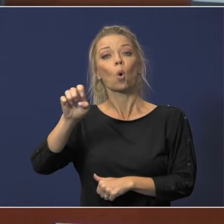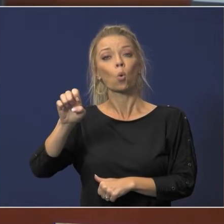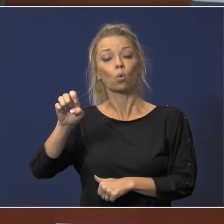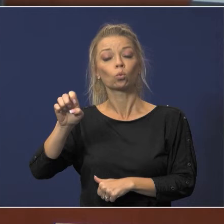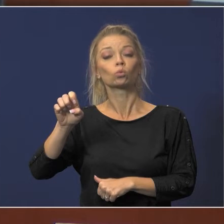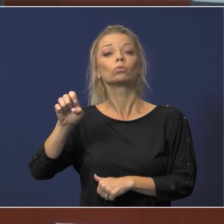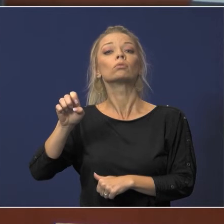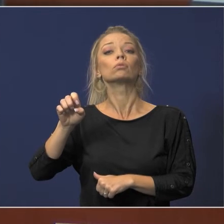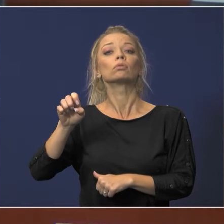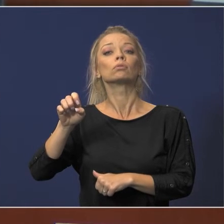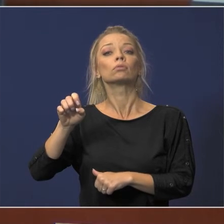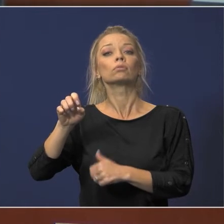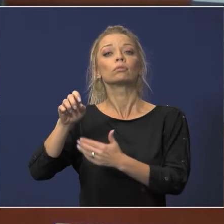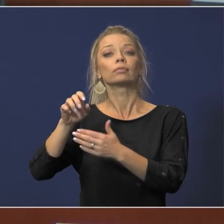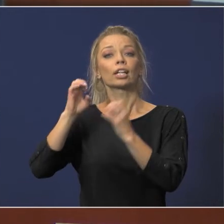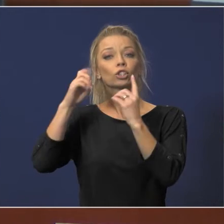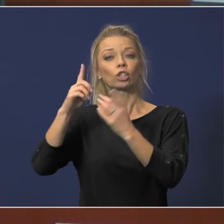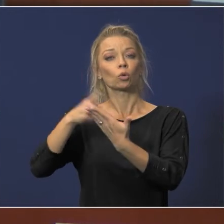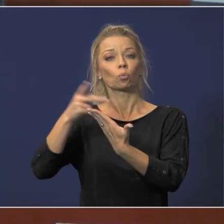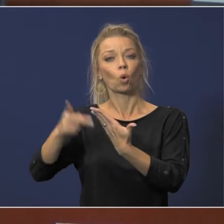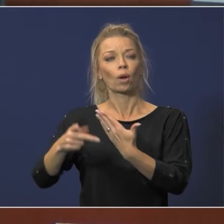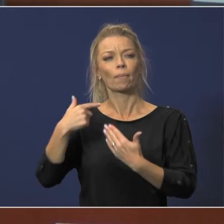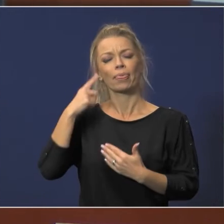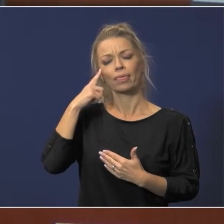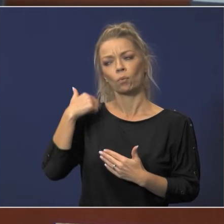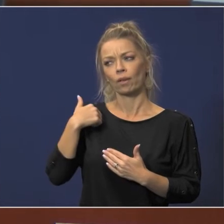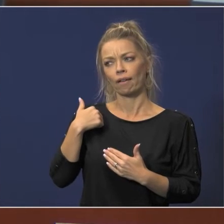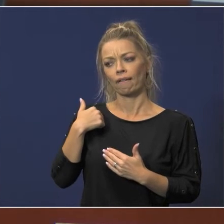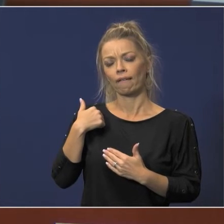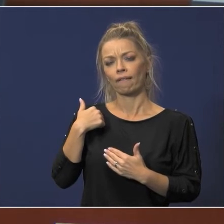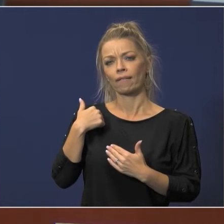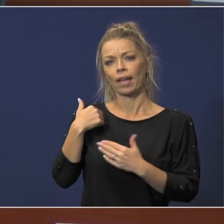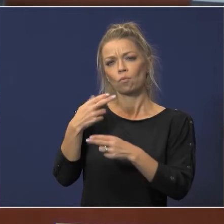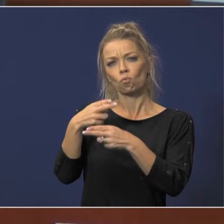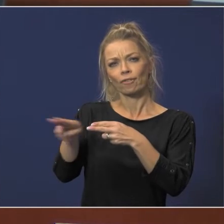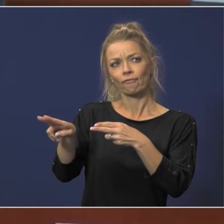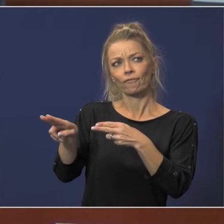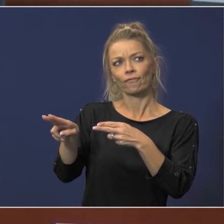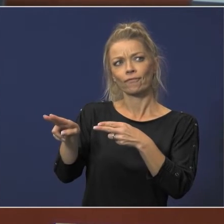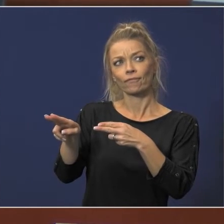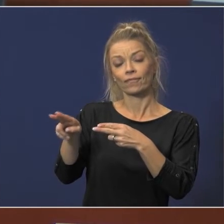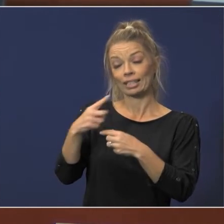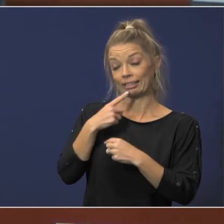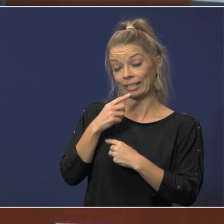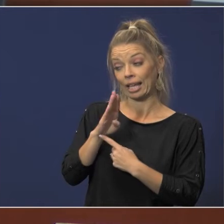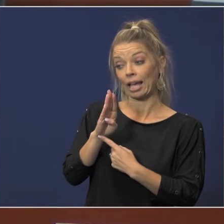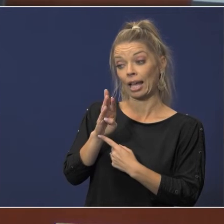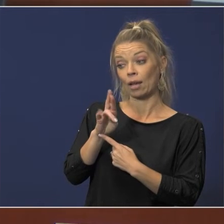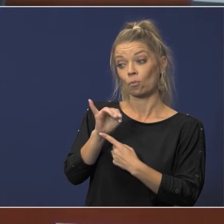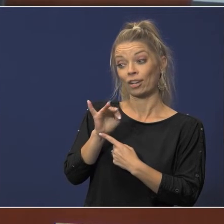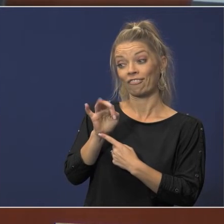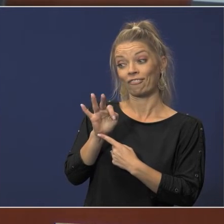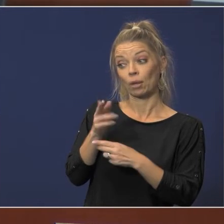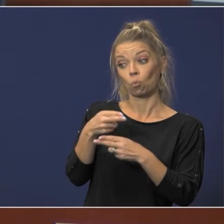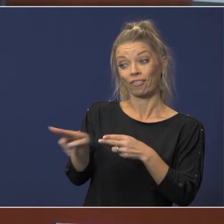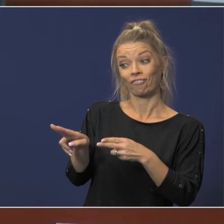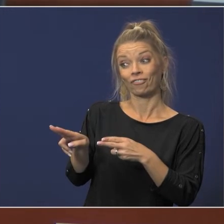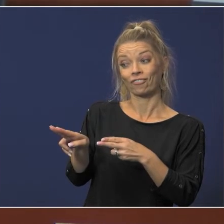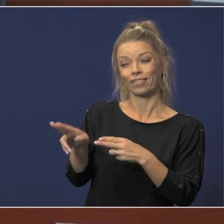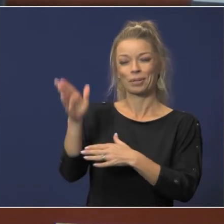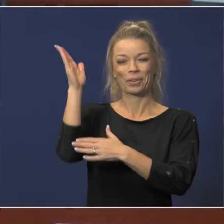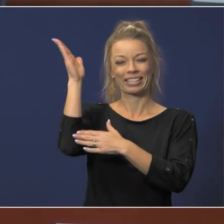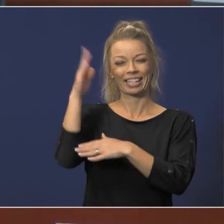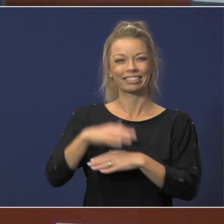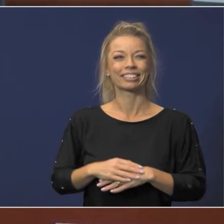requirements i believe we have a brief is the first word that's before presentation a